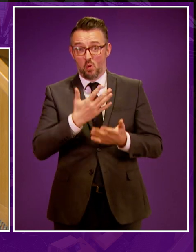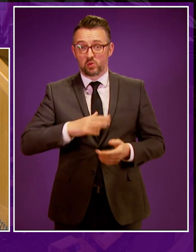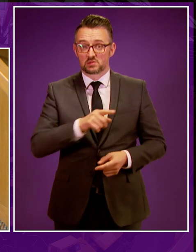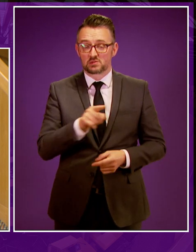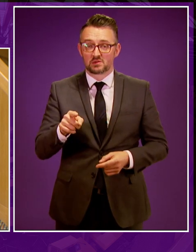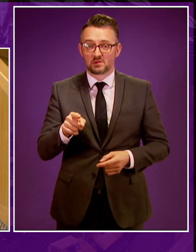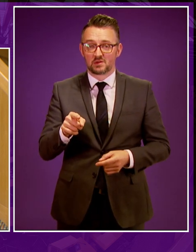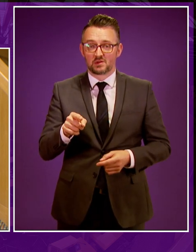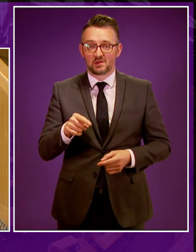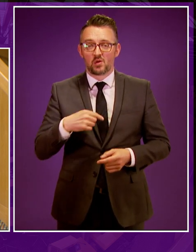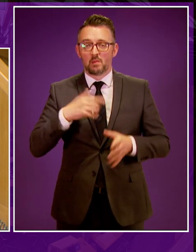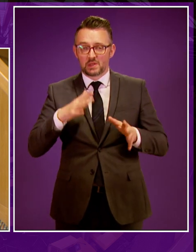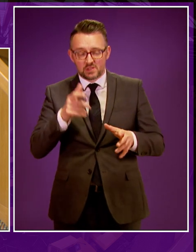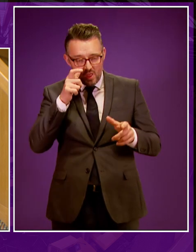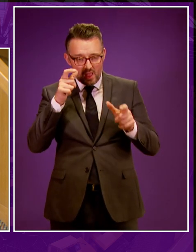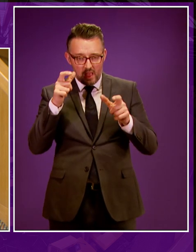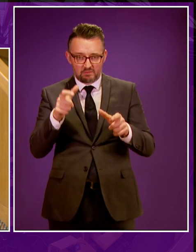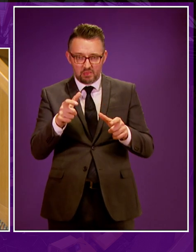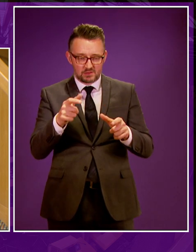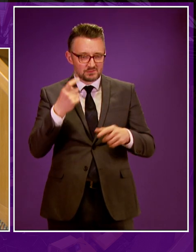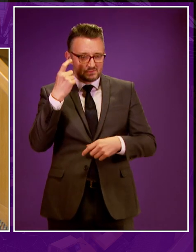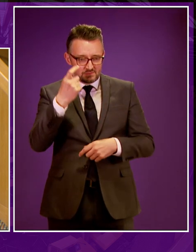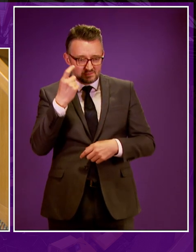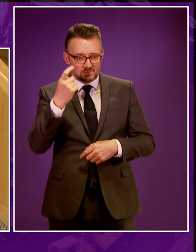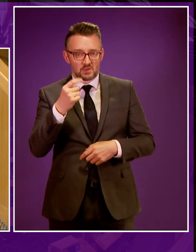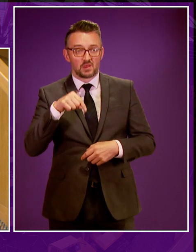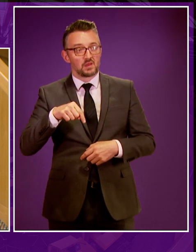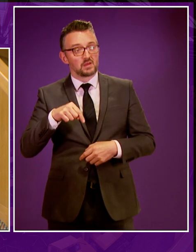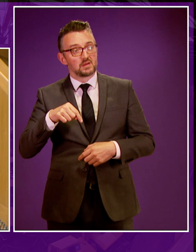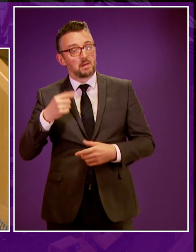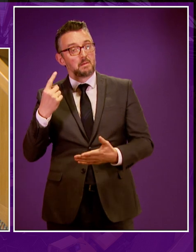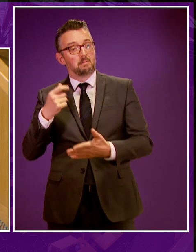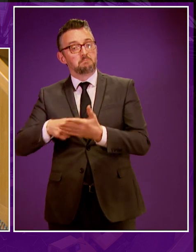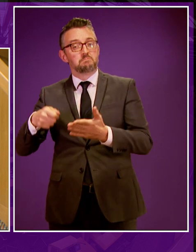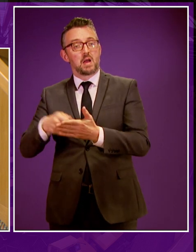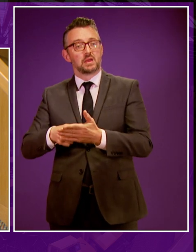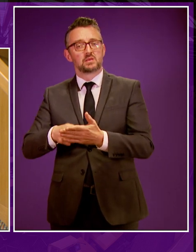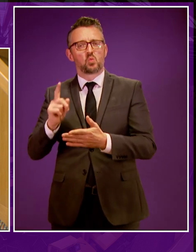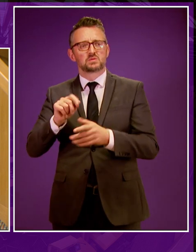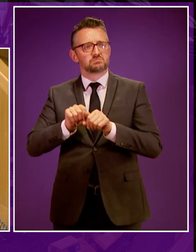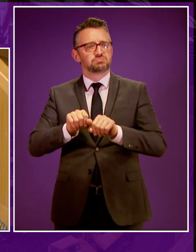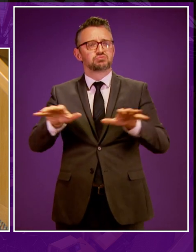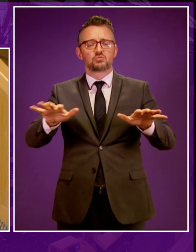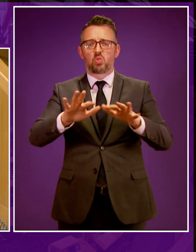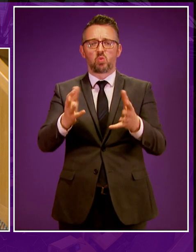We need to carefully consider what sort of message this ill-thought-out ban sends to the world.